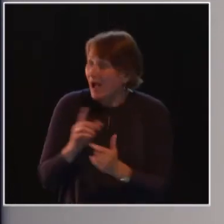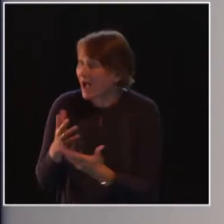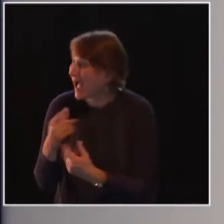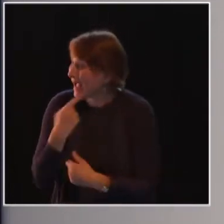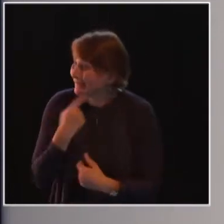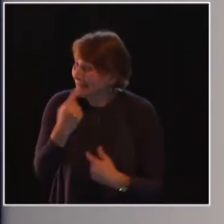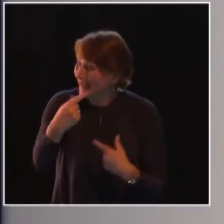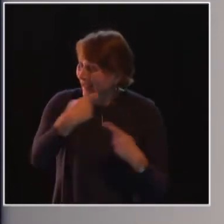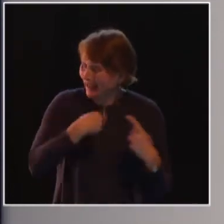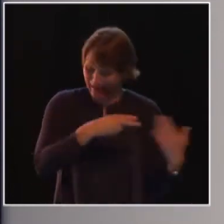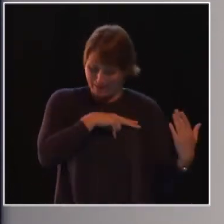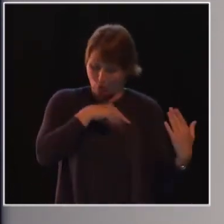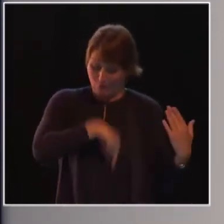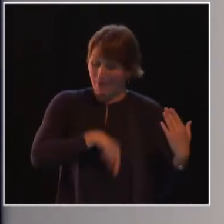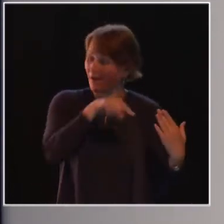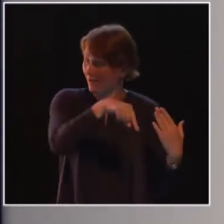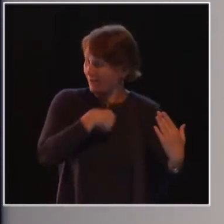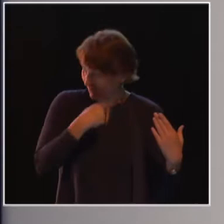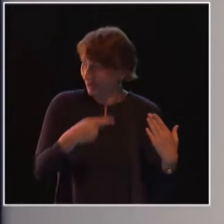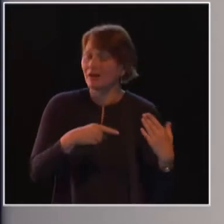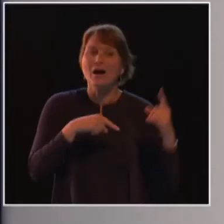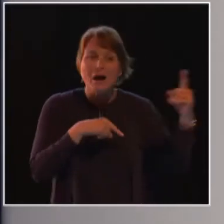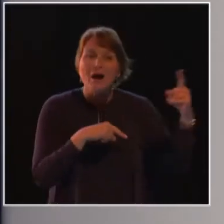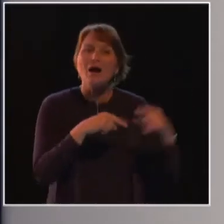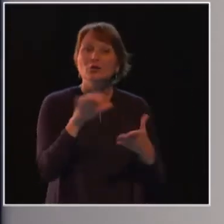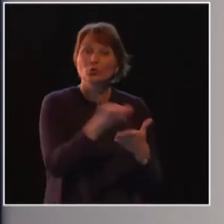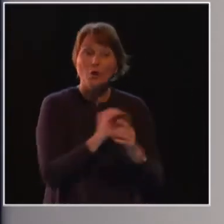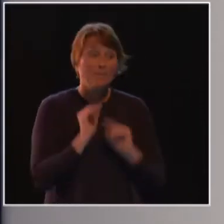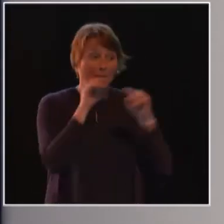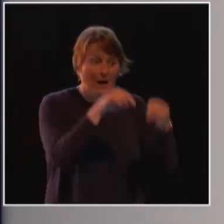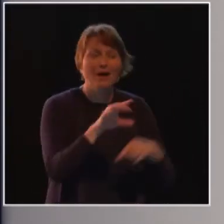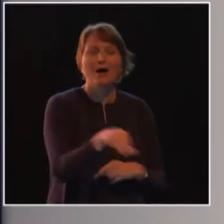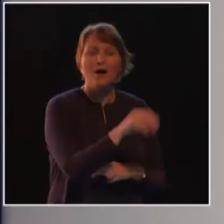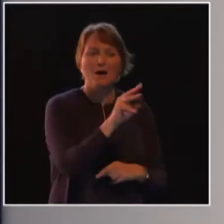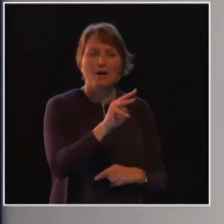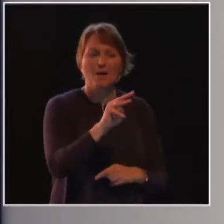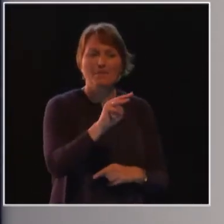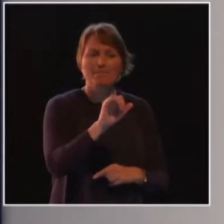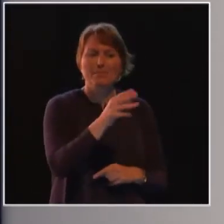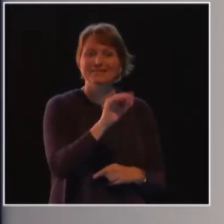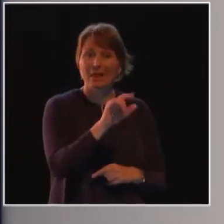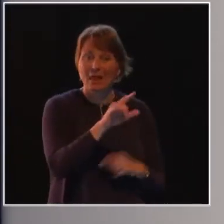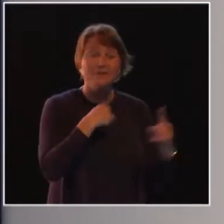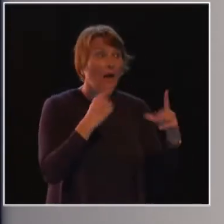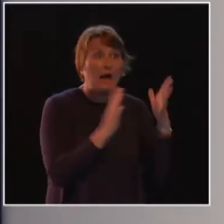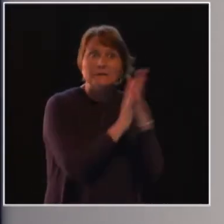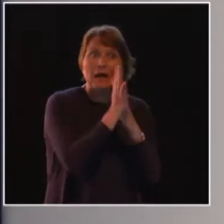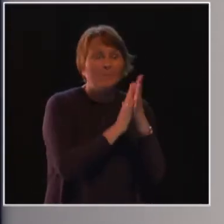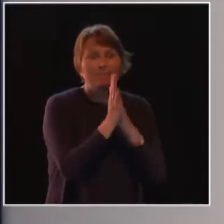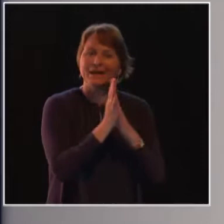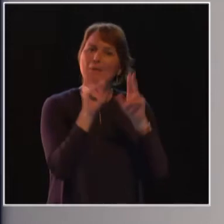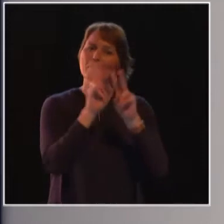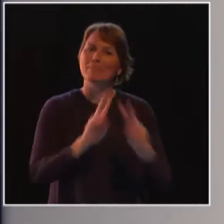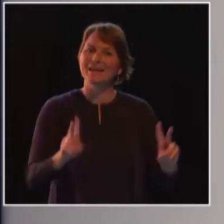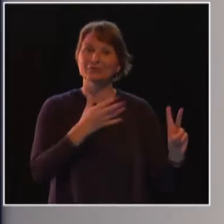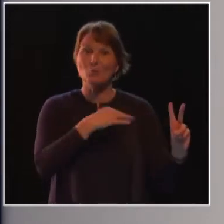York, and Mama Funzile was more excited about my Nobel Peace Prize nomination than I was. And ever since then, she's